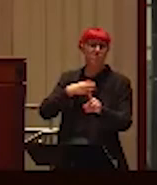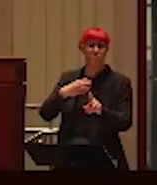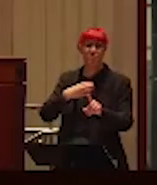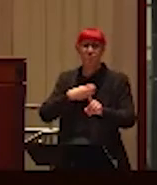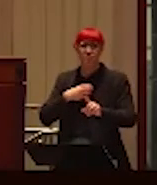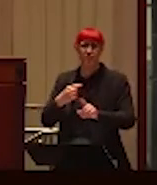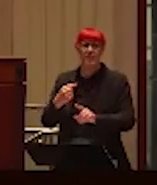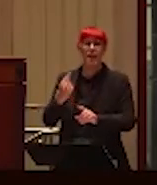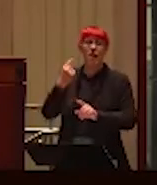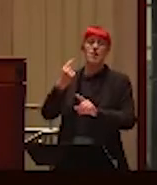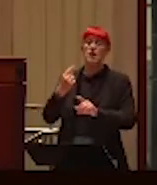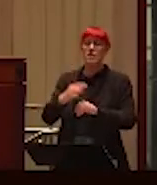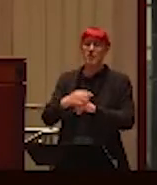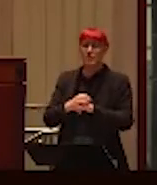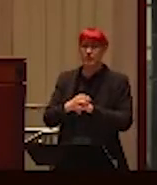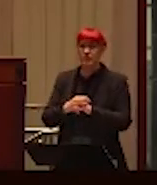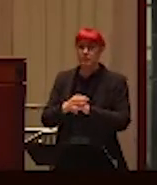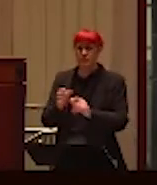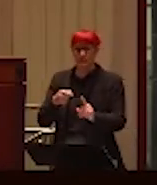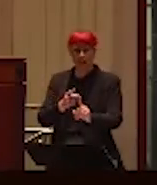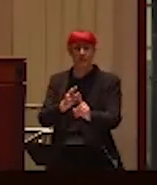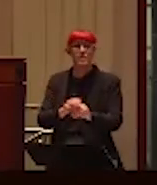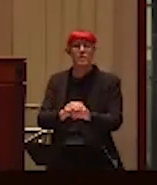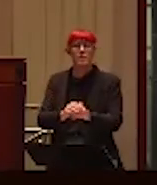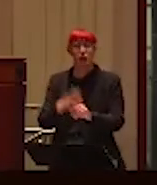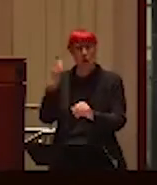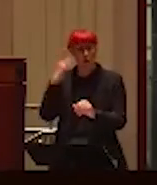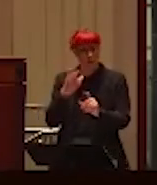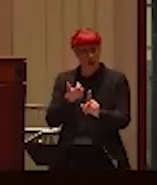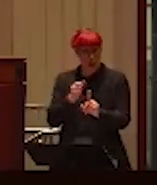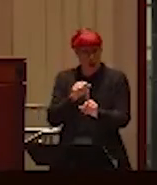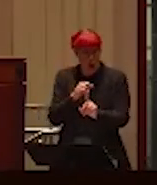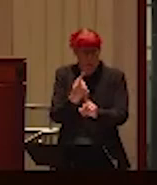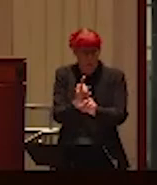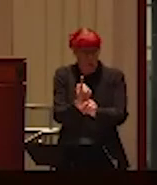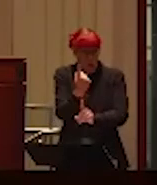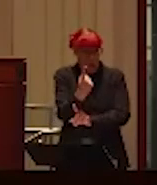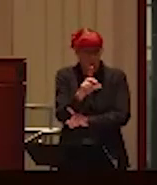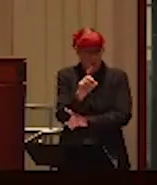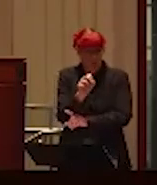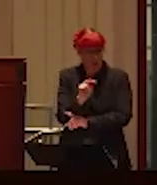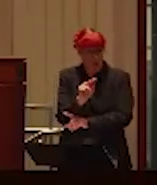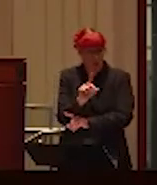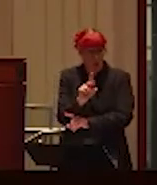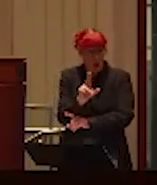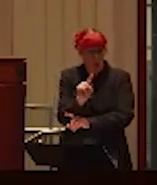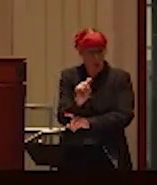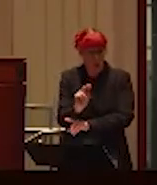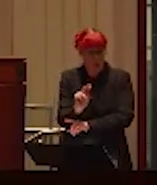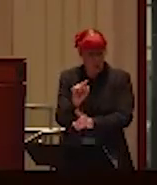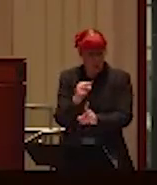Um, but the good thing is I found out Don Dutton has not been alone in his work. There's lots of researchers now